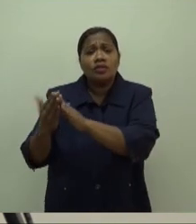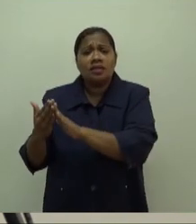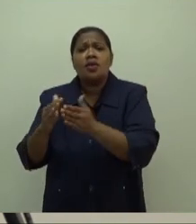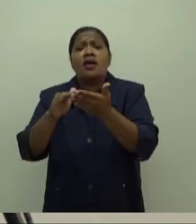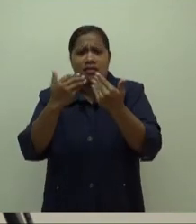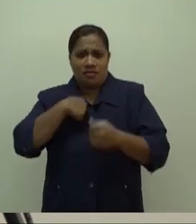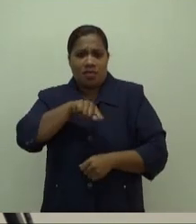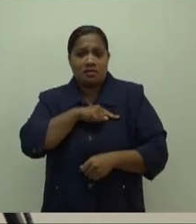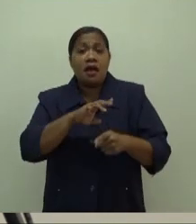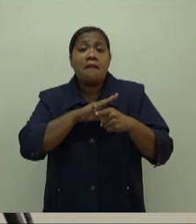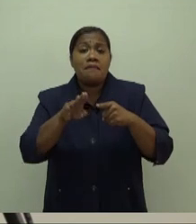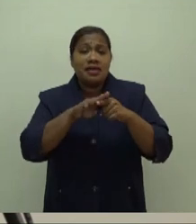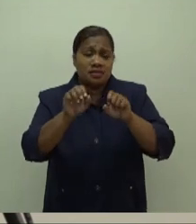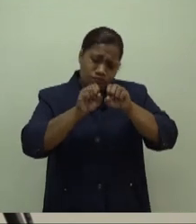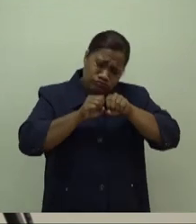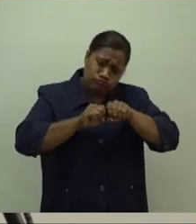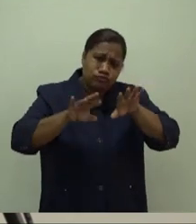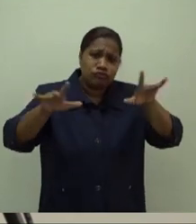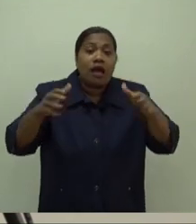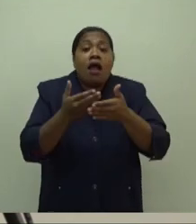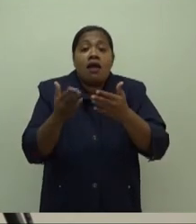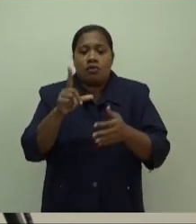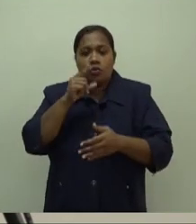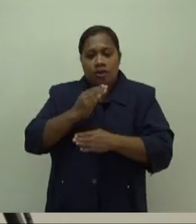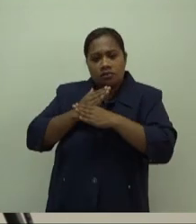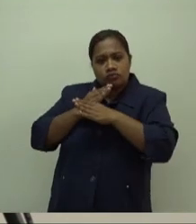out on how we can stop this couch altogether.